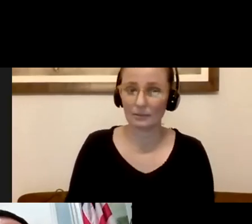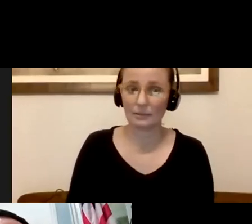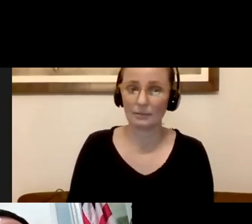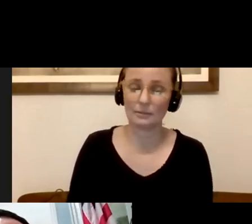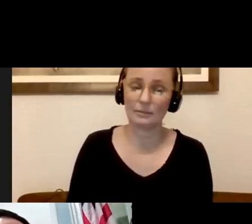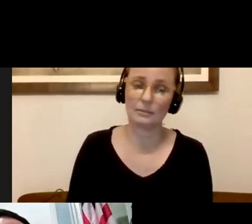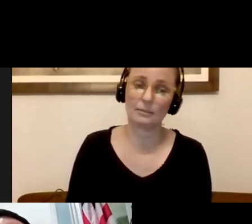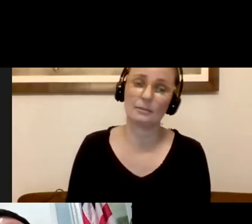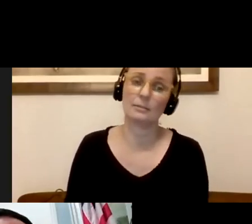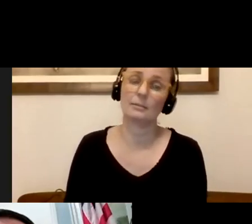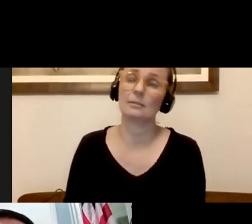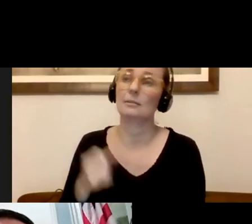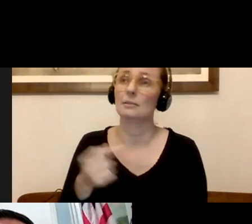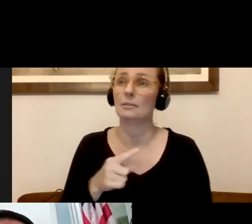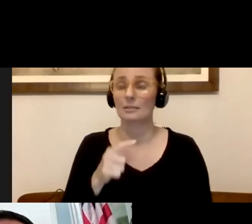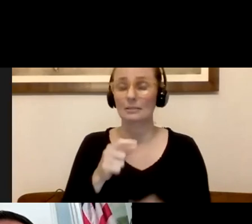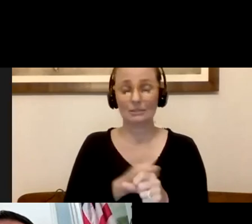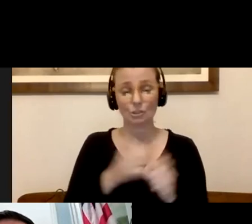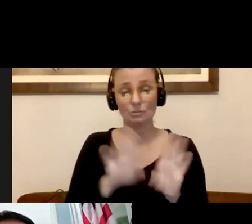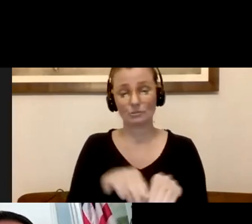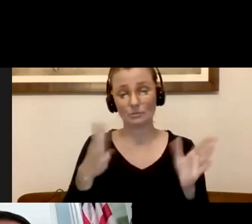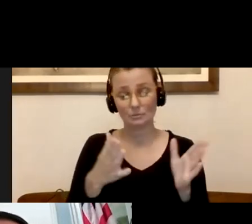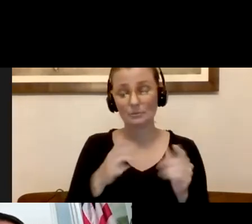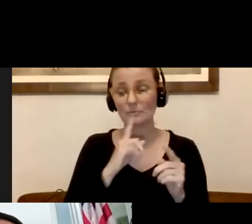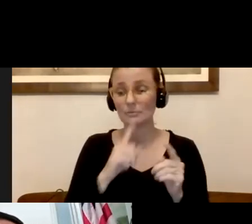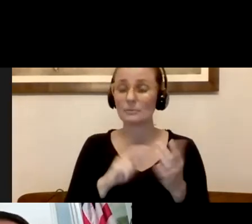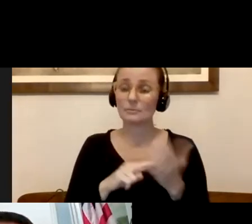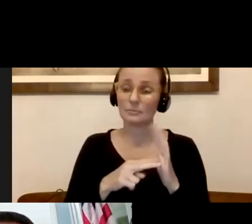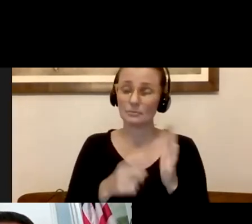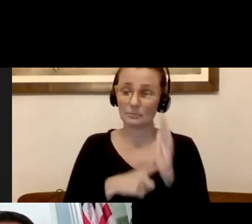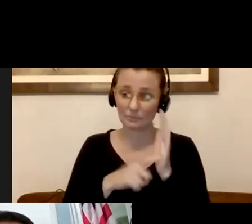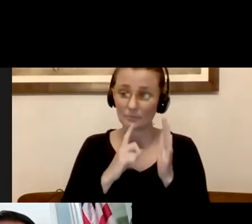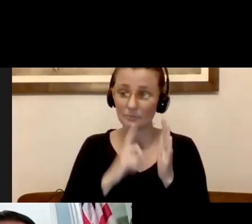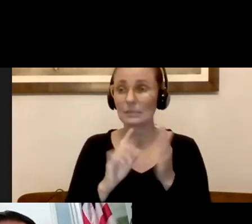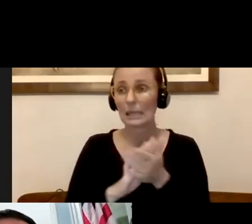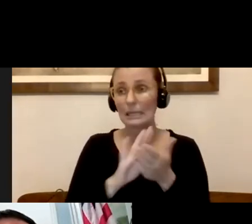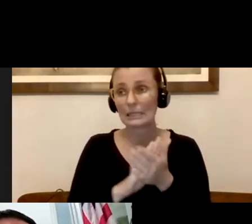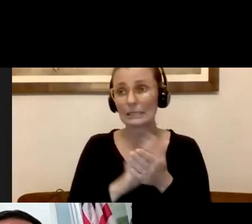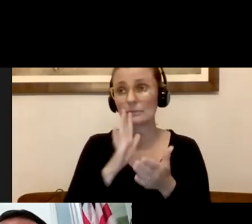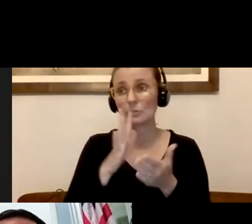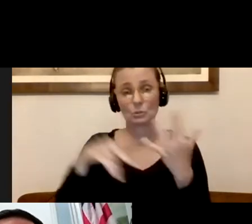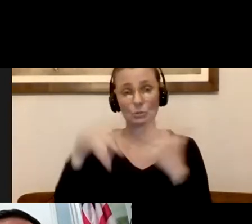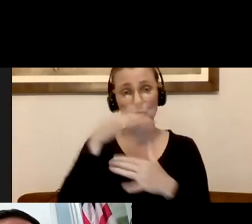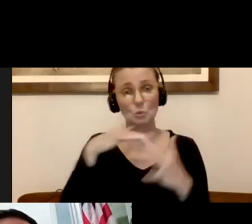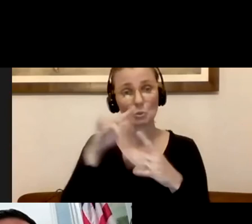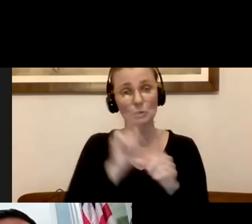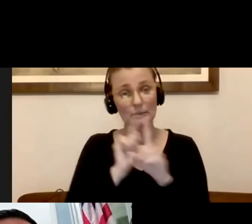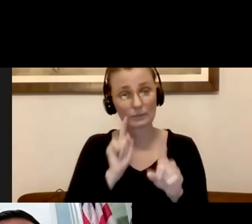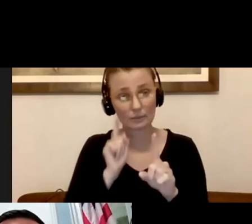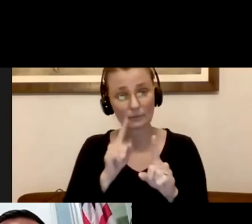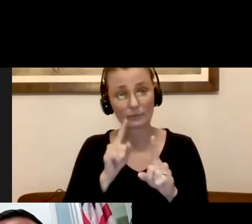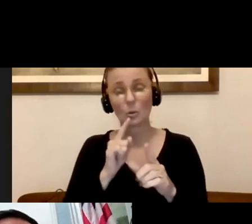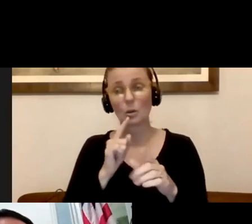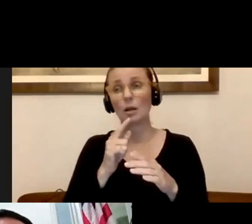required guidelines for how you operate, for sanitation and cleanliness, for social distancing, for protective coverings,